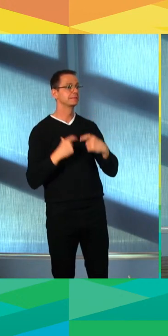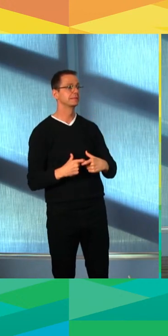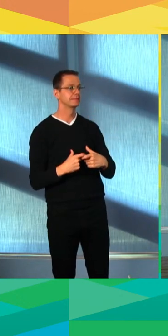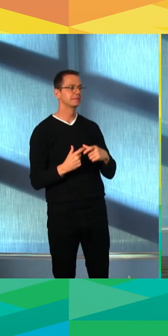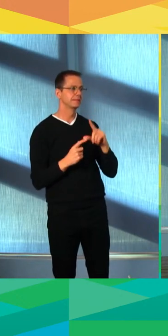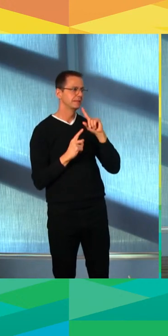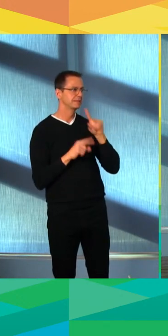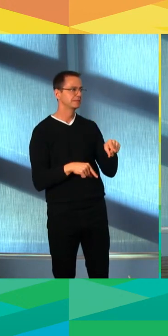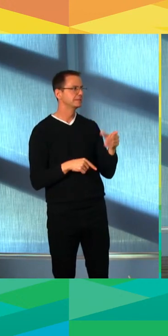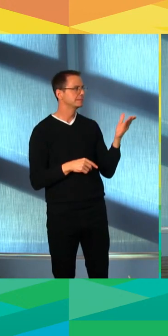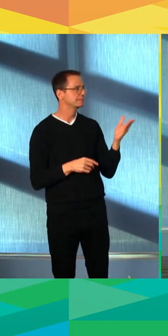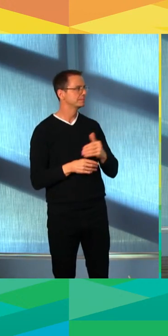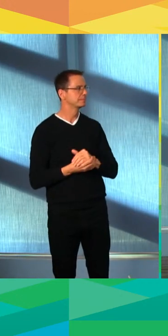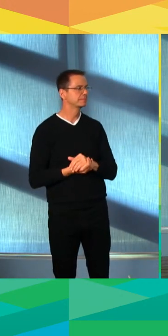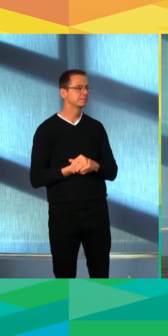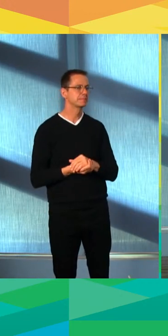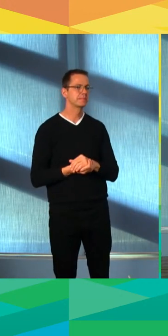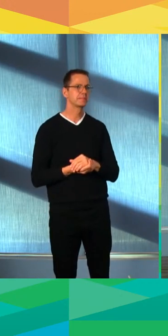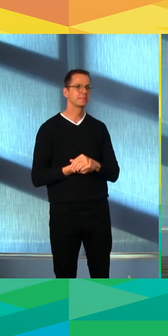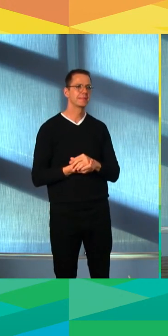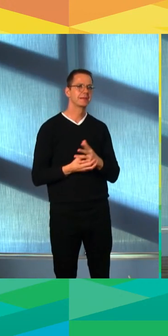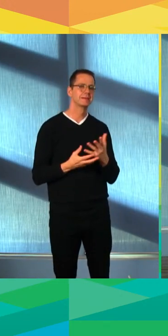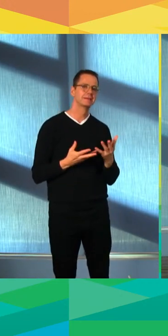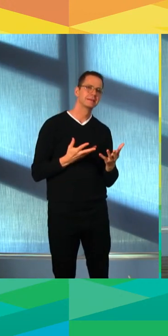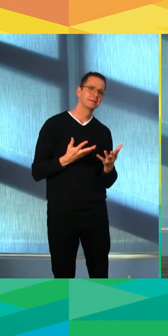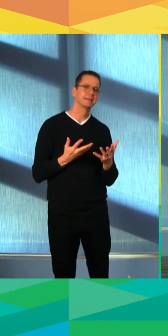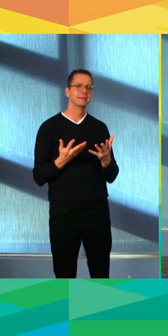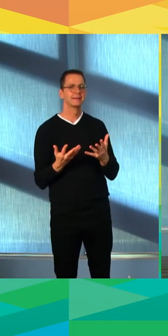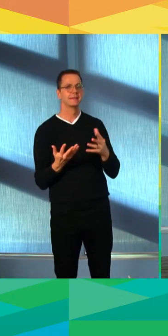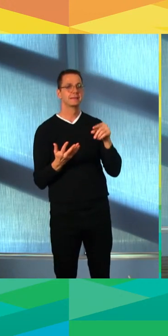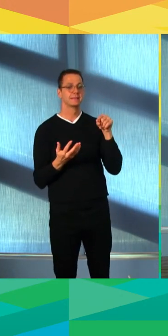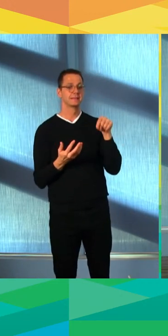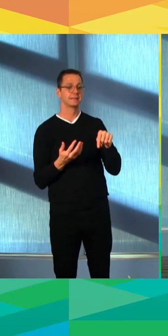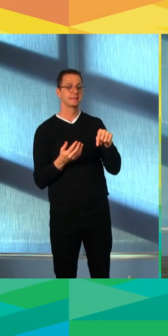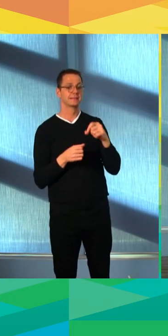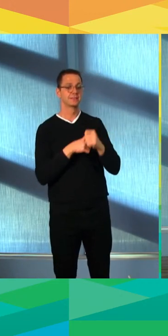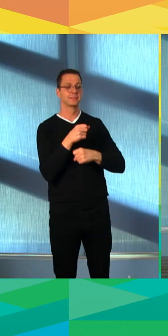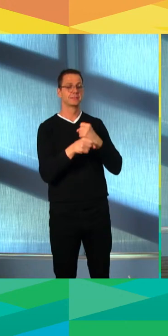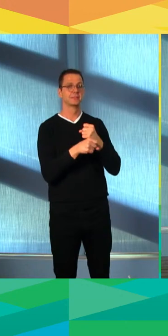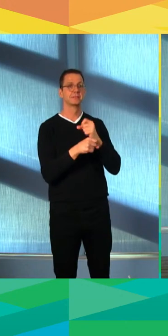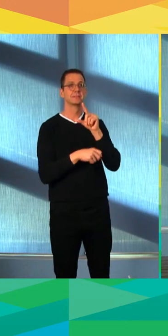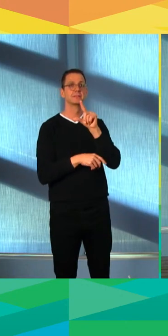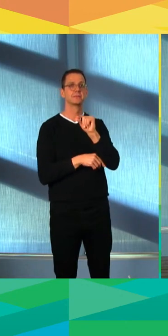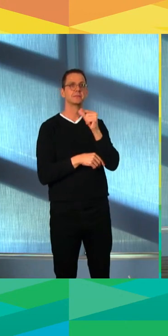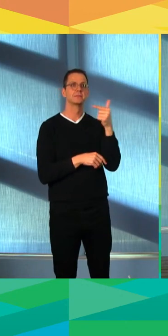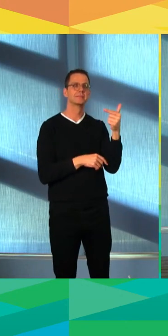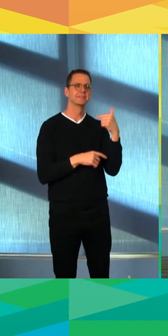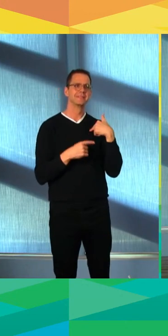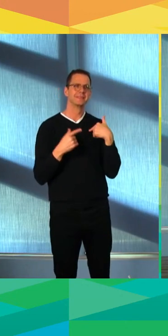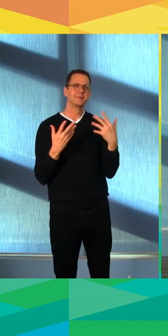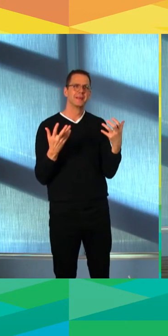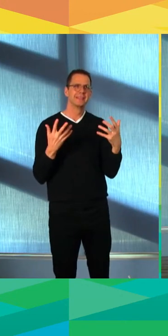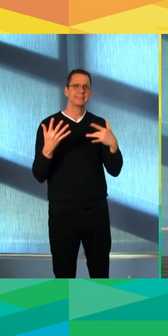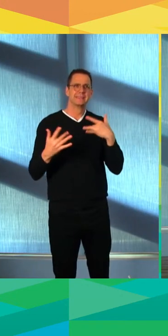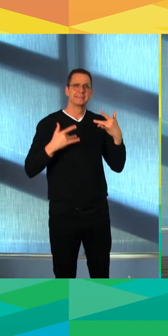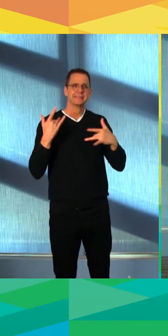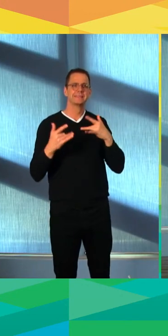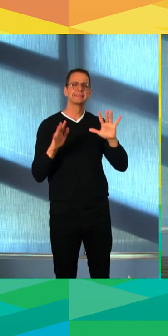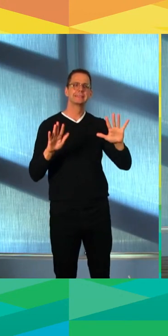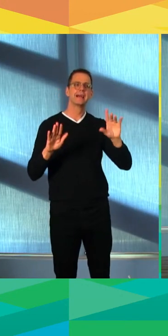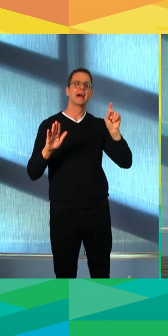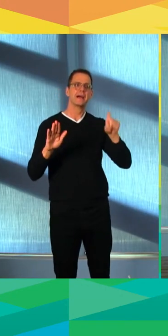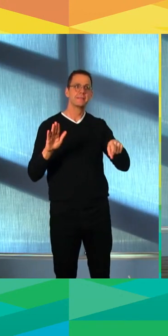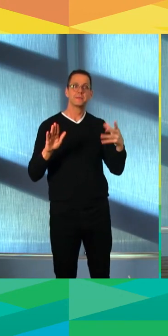we all know that with mass vaccination, and this is why we're encouraging everyone who has the opportunity